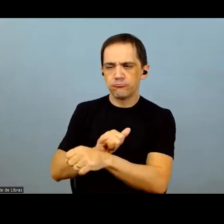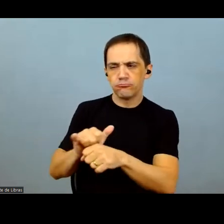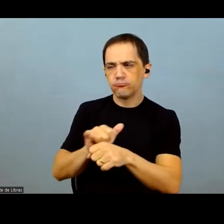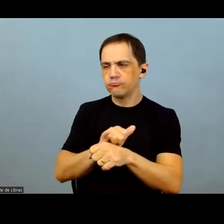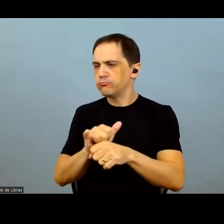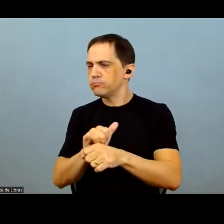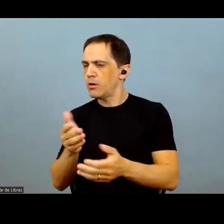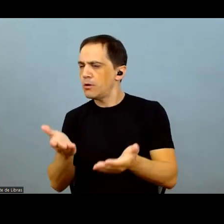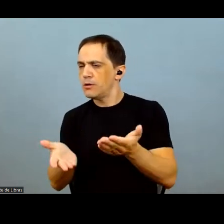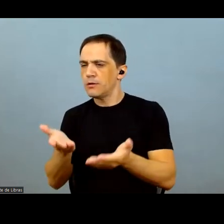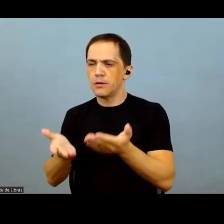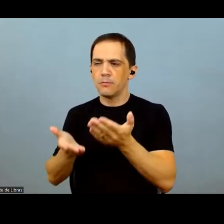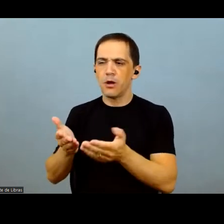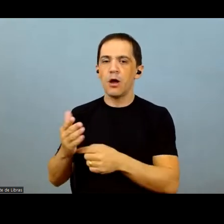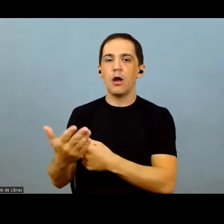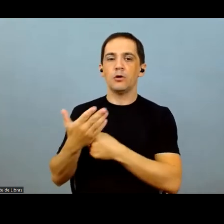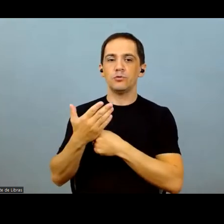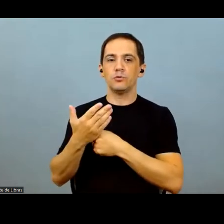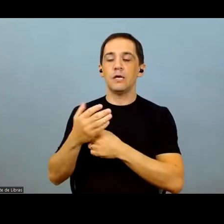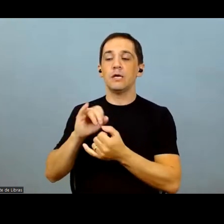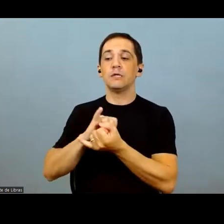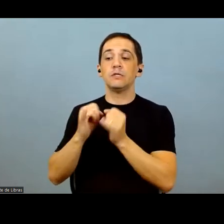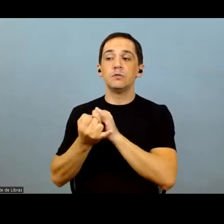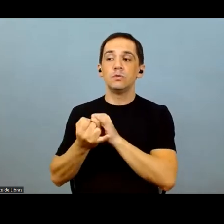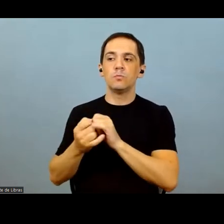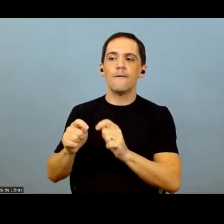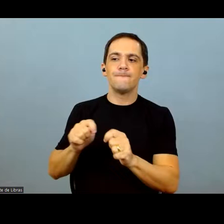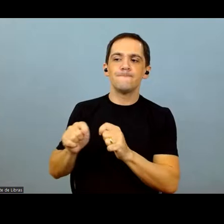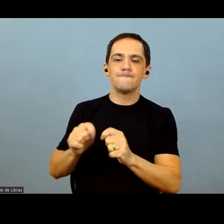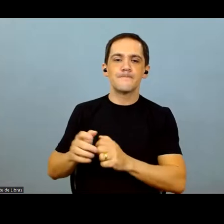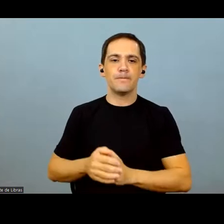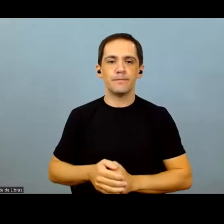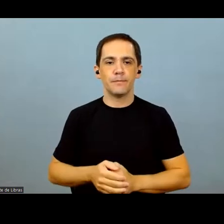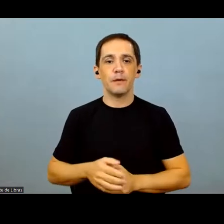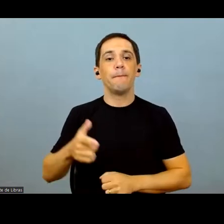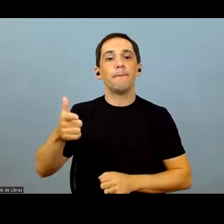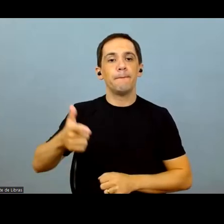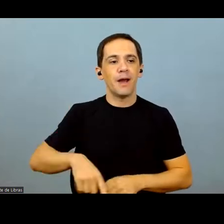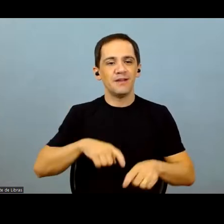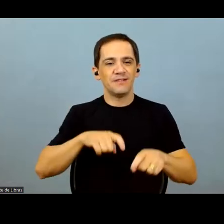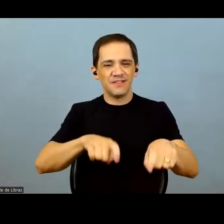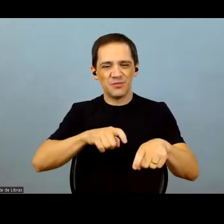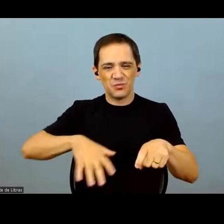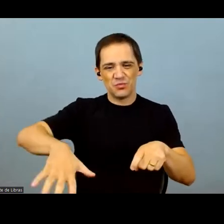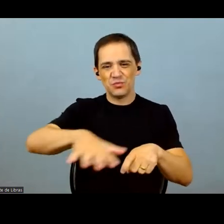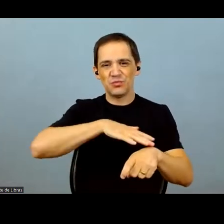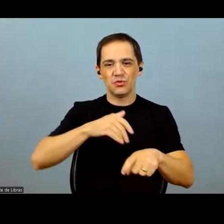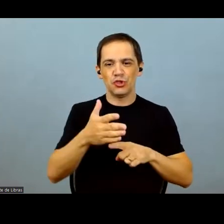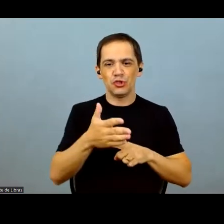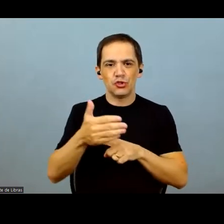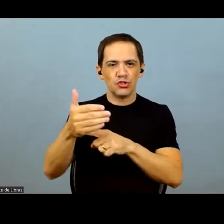maximize our results and use of inputs. Now, digital agriculture,